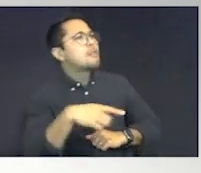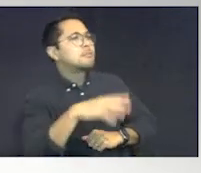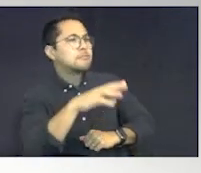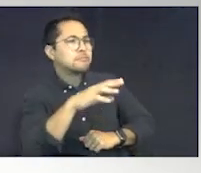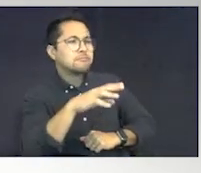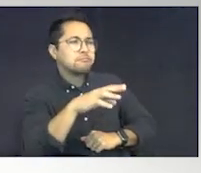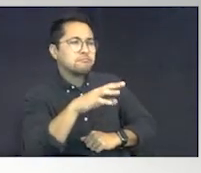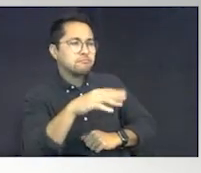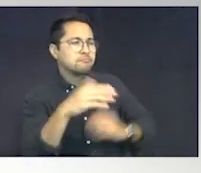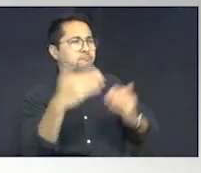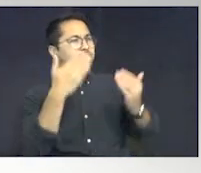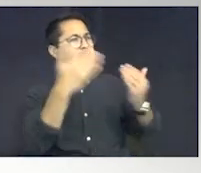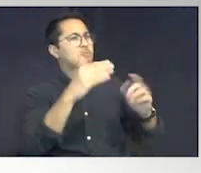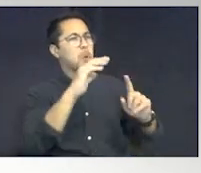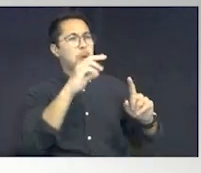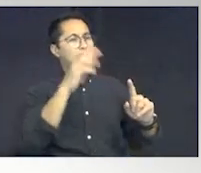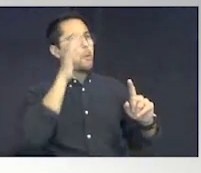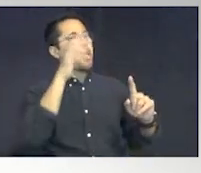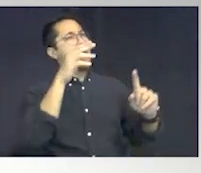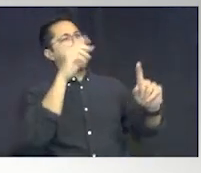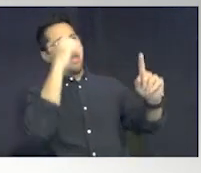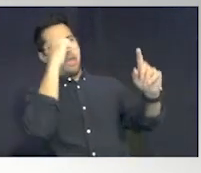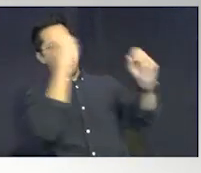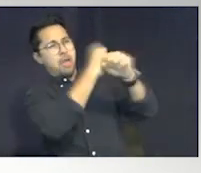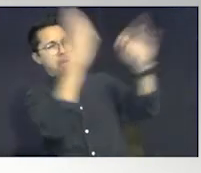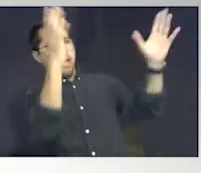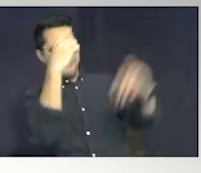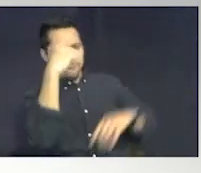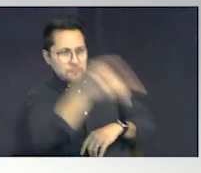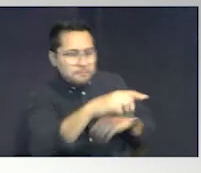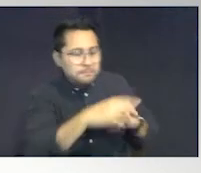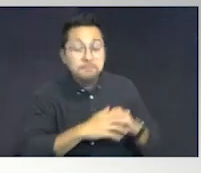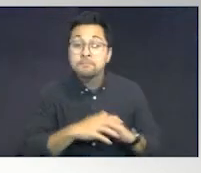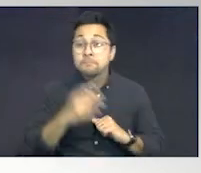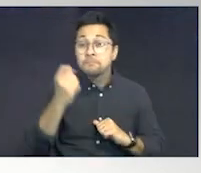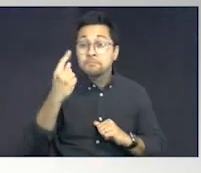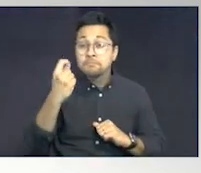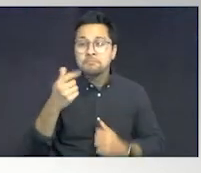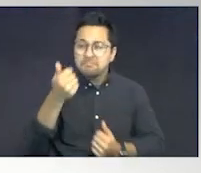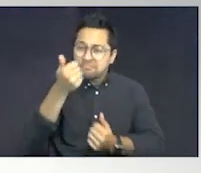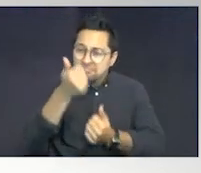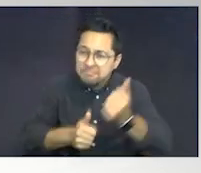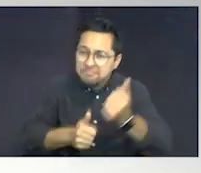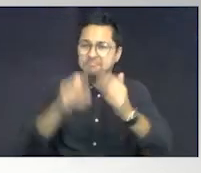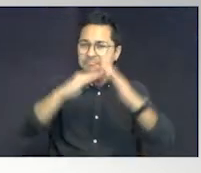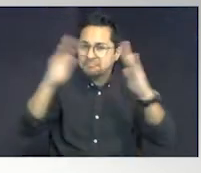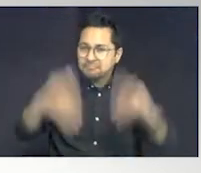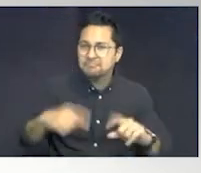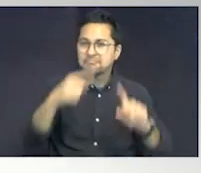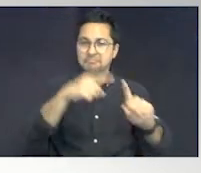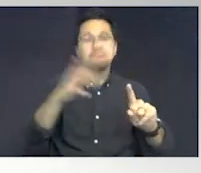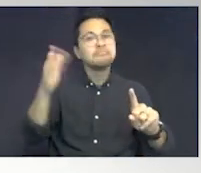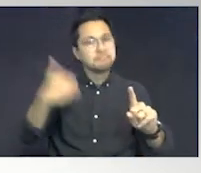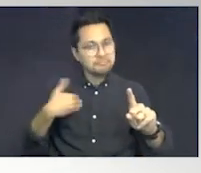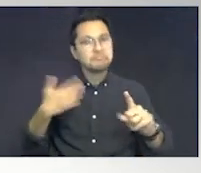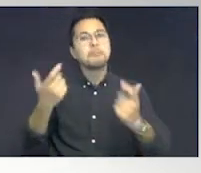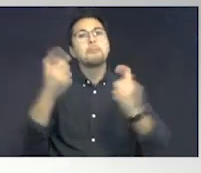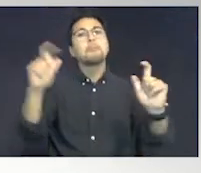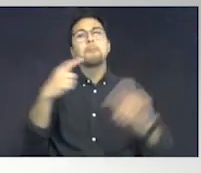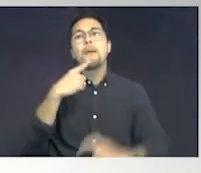Donamar, put it in perspective for you. Every house has a big red phone.